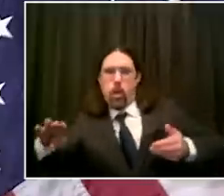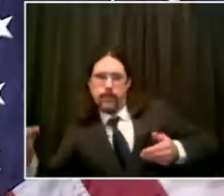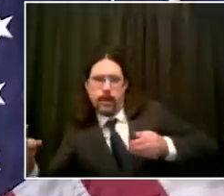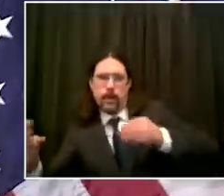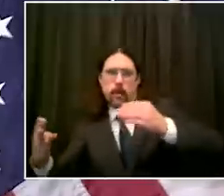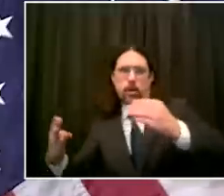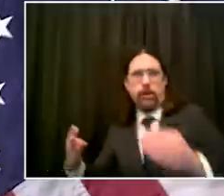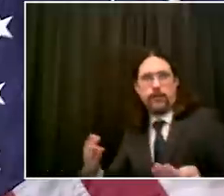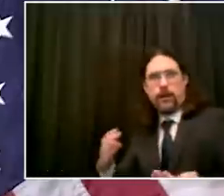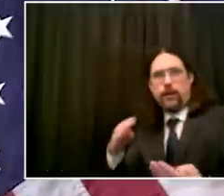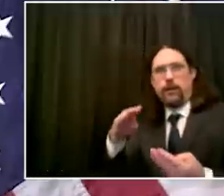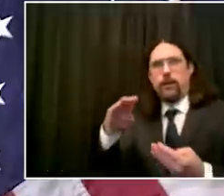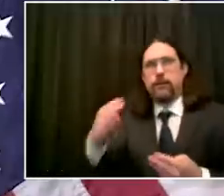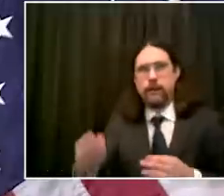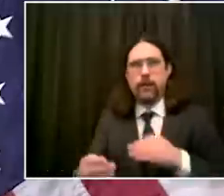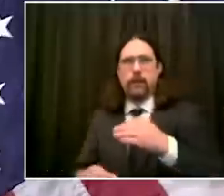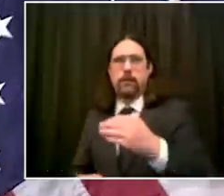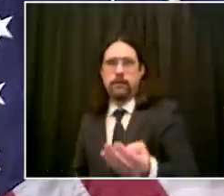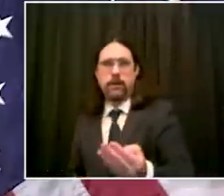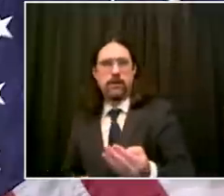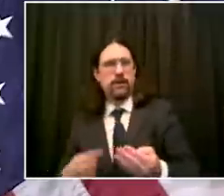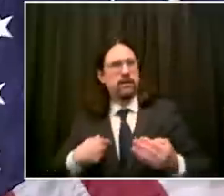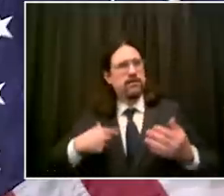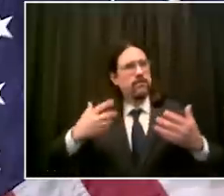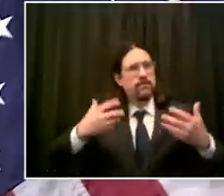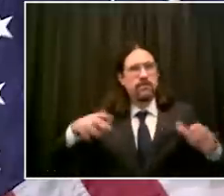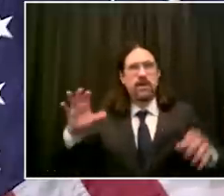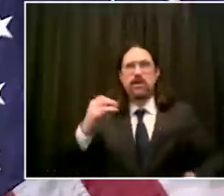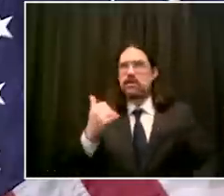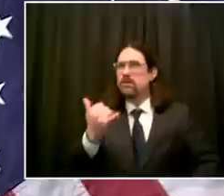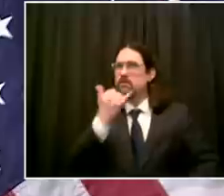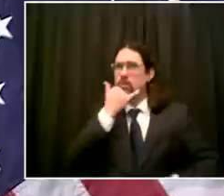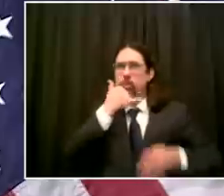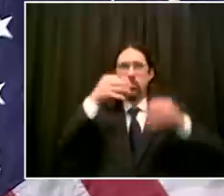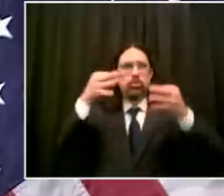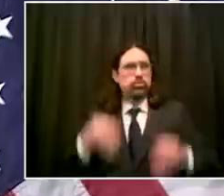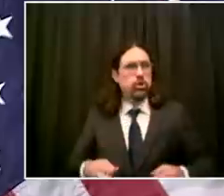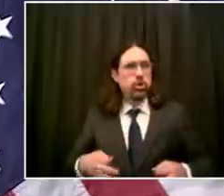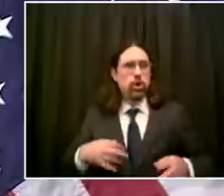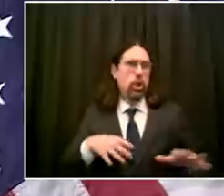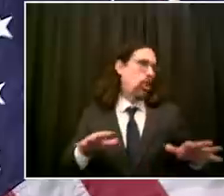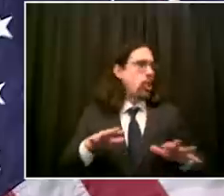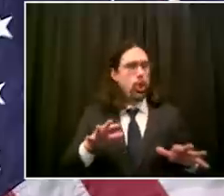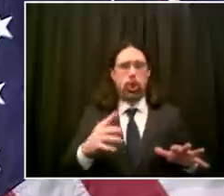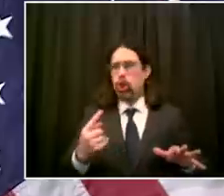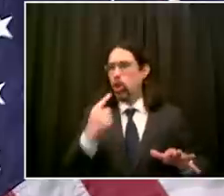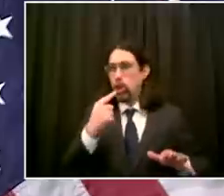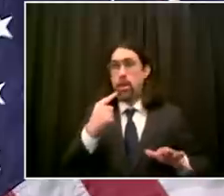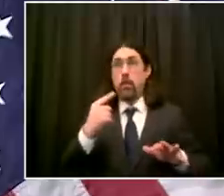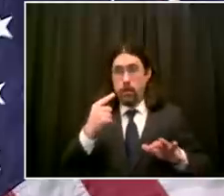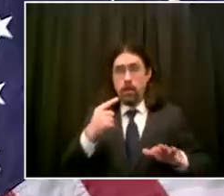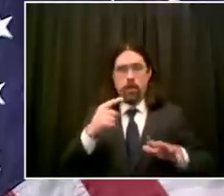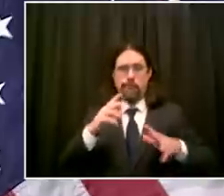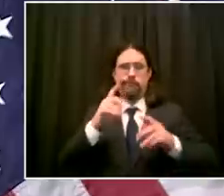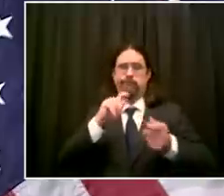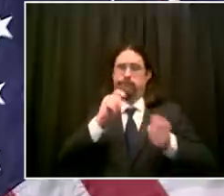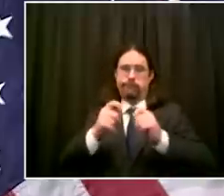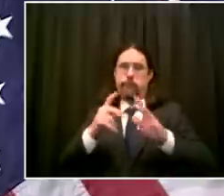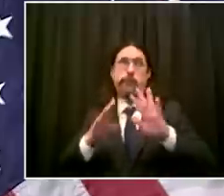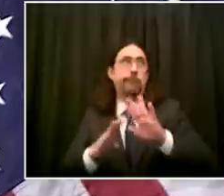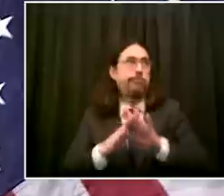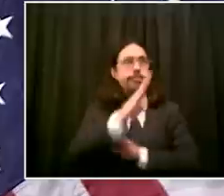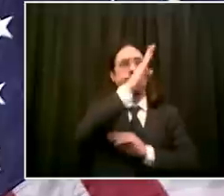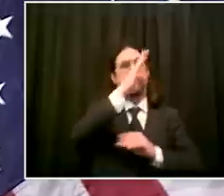down so there's a real subtle balance that needs to be struck but if the question is do we believe we'll meet all seven state indicators yes